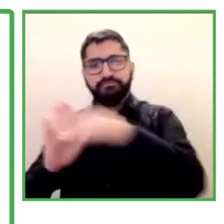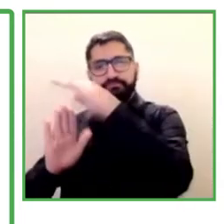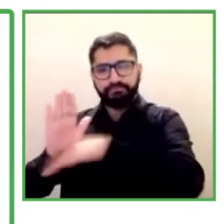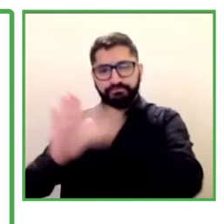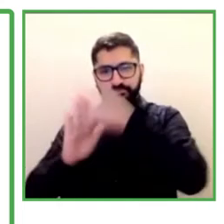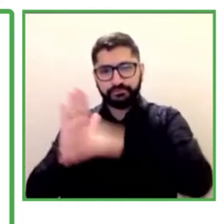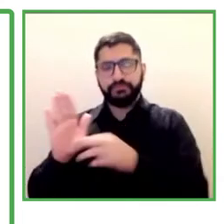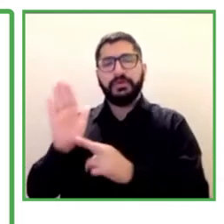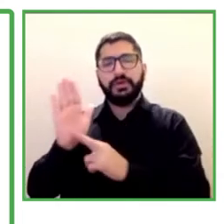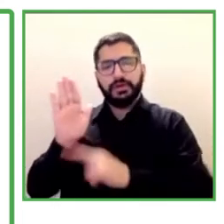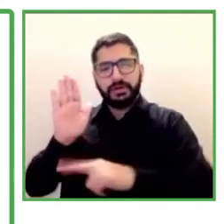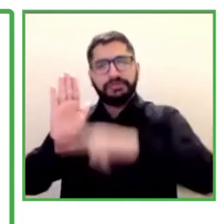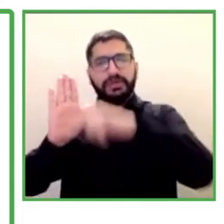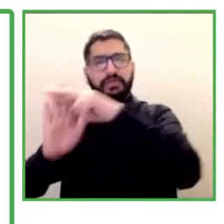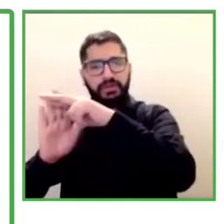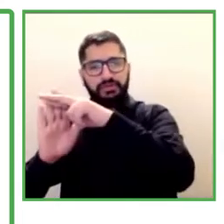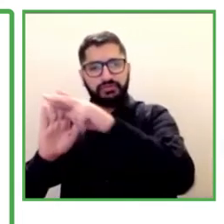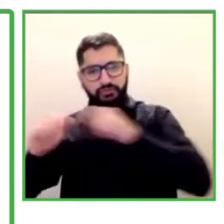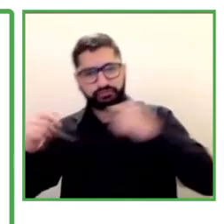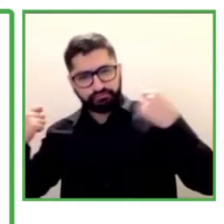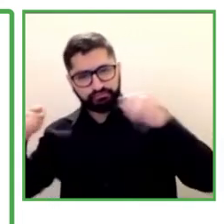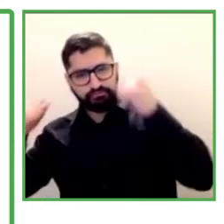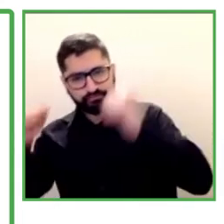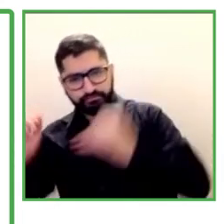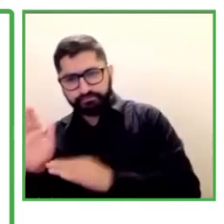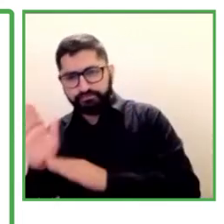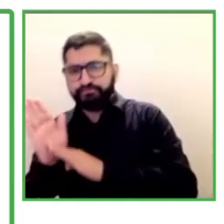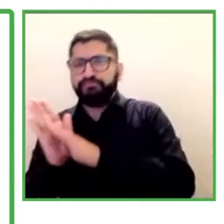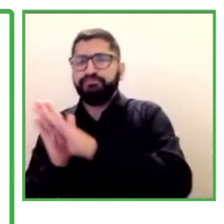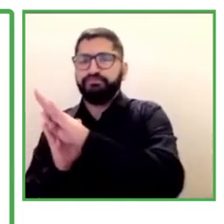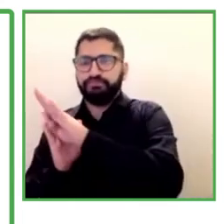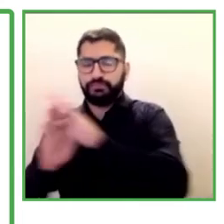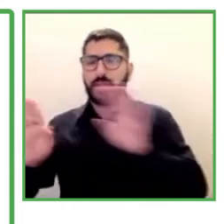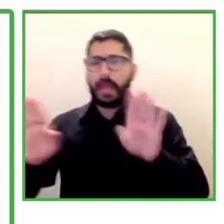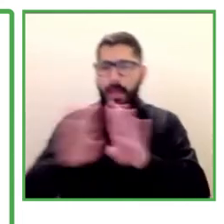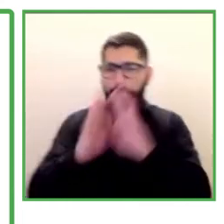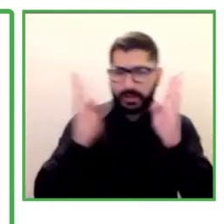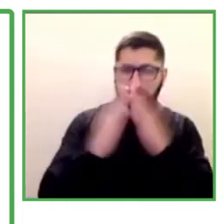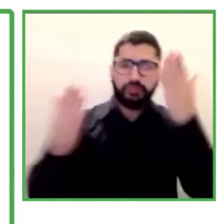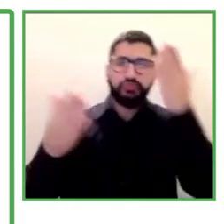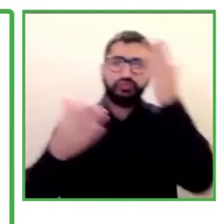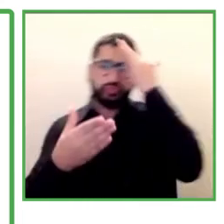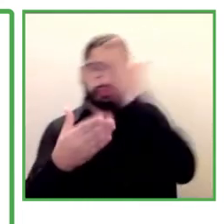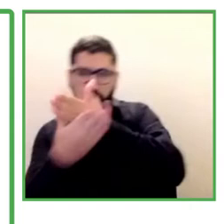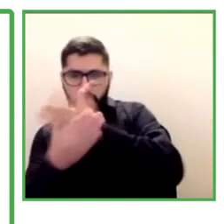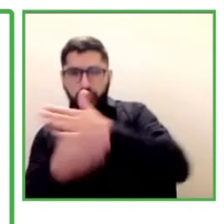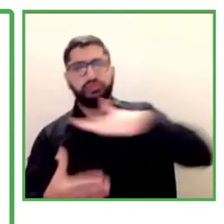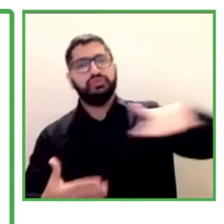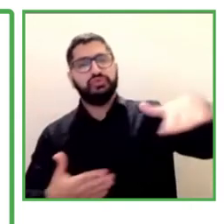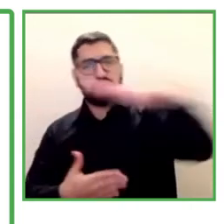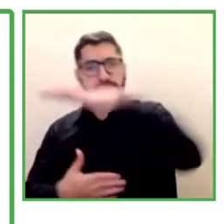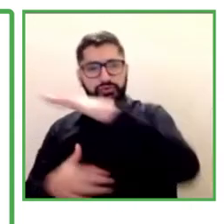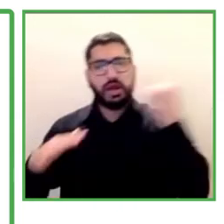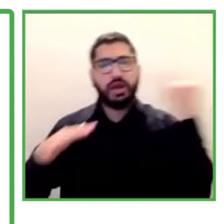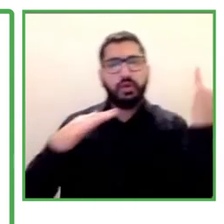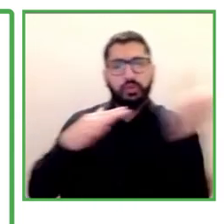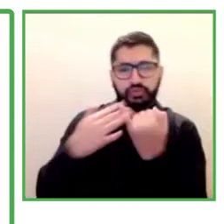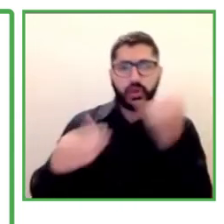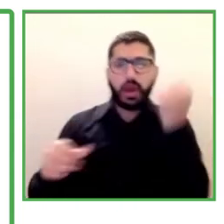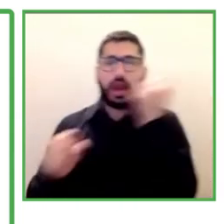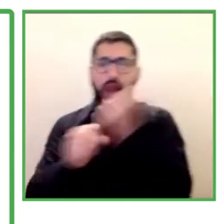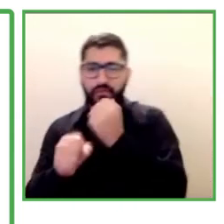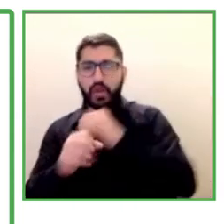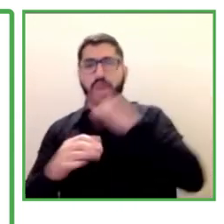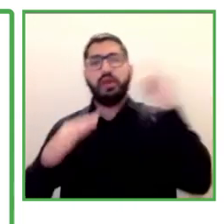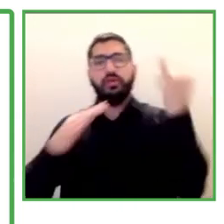need to have different areas of action, rehabilitation, social and psychological rehabilitation,